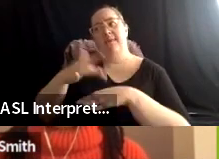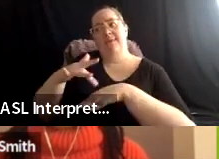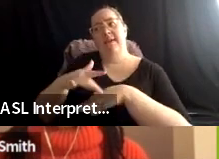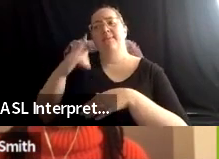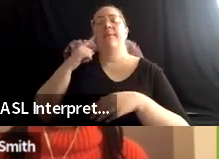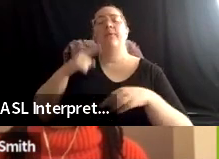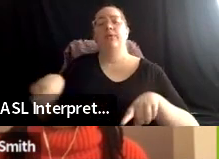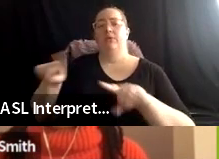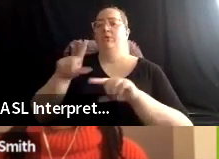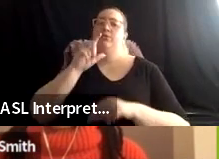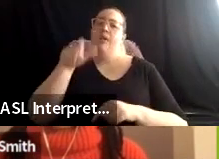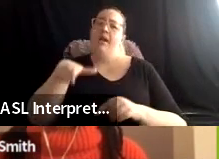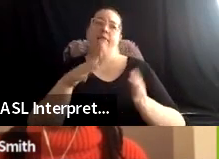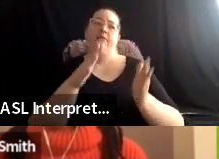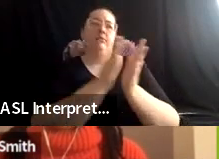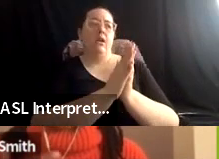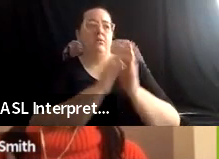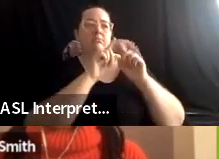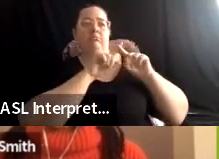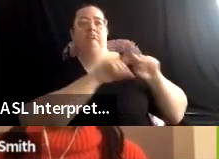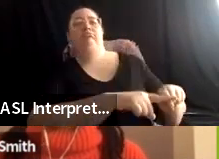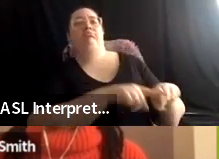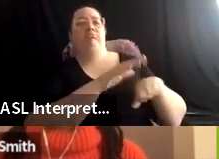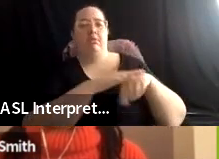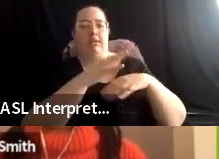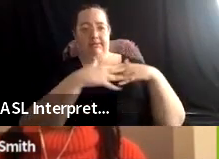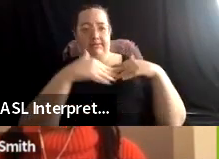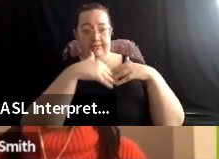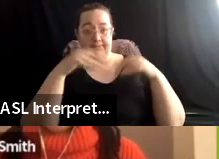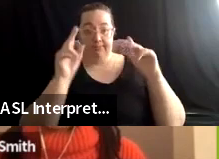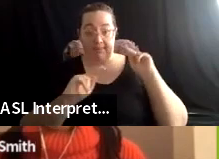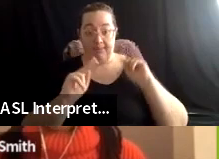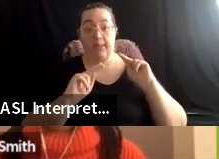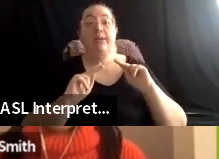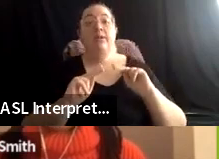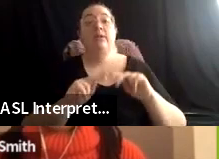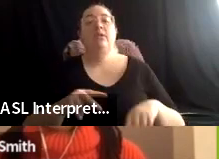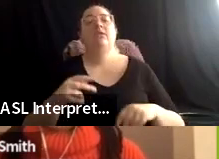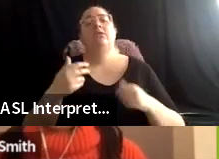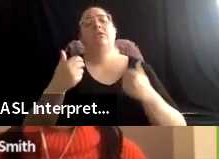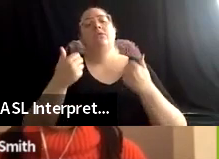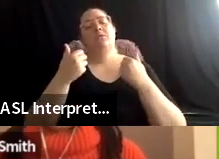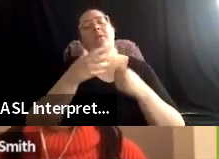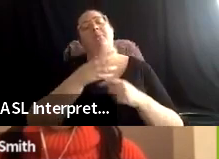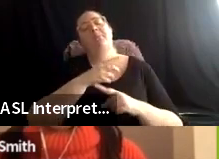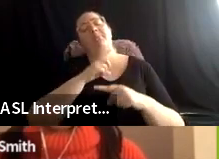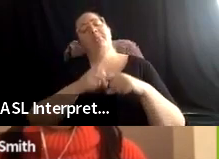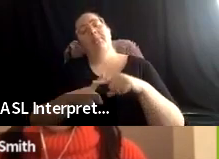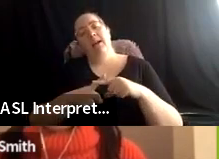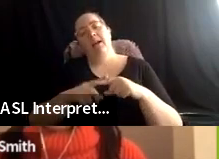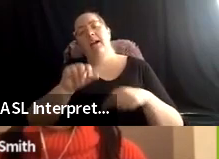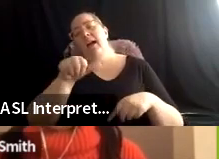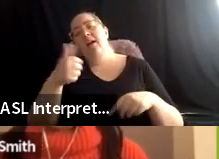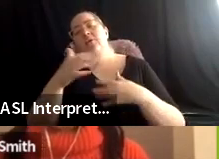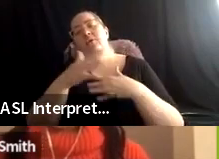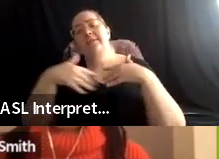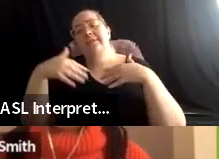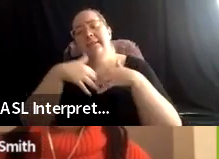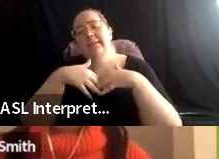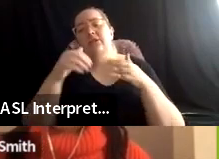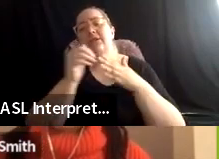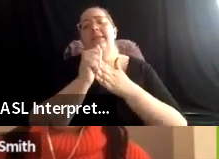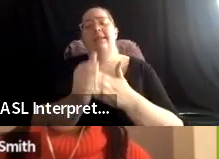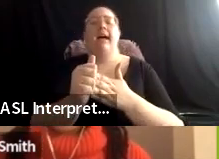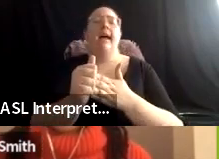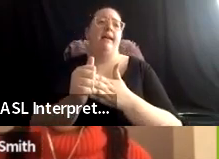and definitely our landing page. try to amplify other Indigenous-led actions around, uh, land back and other